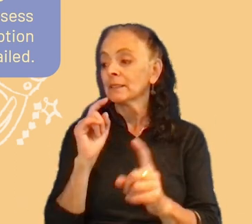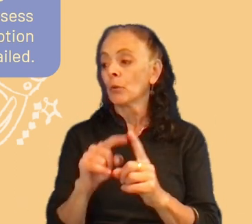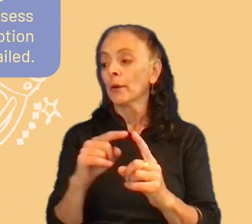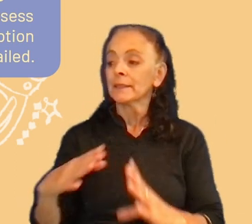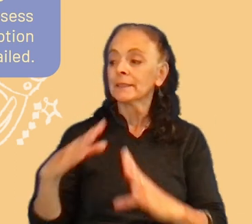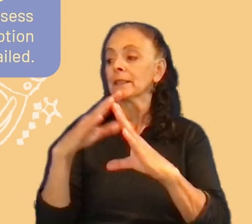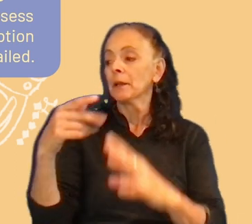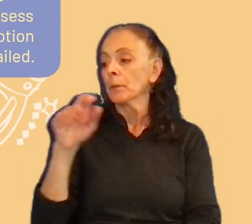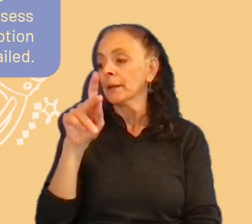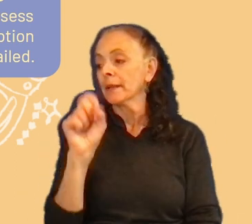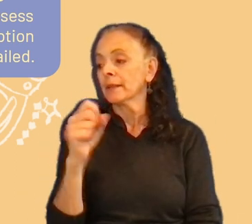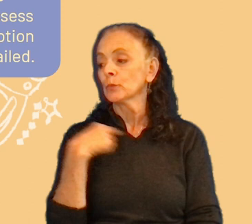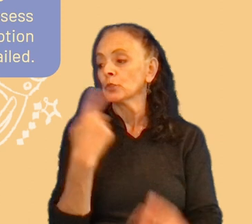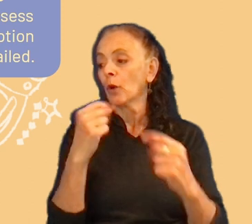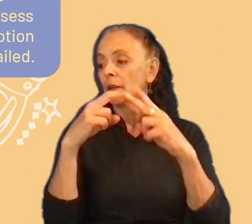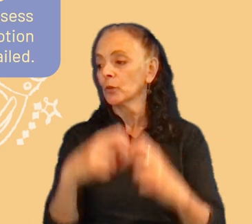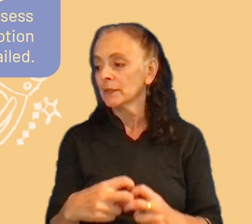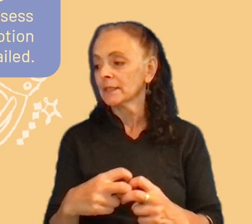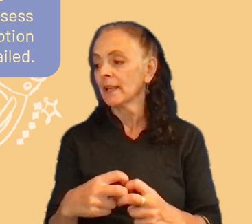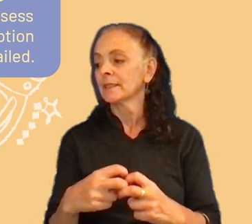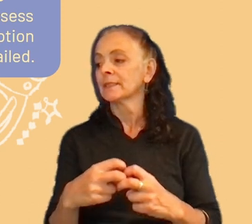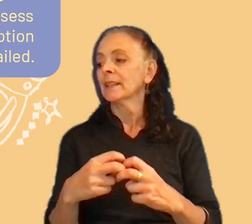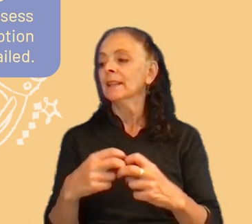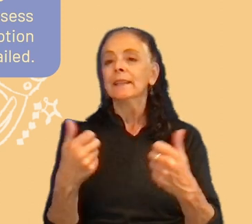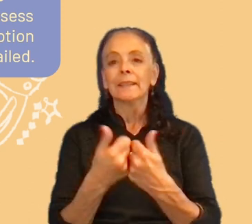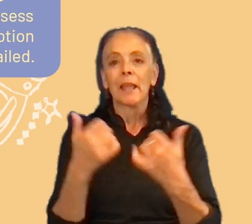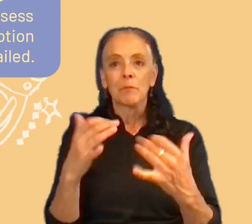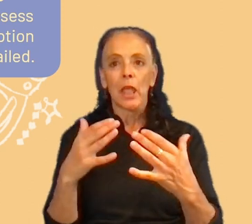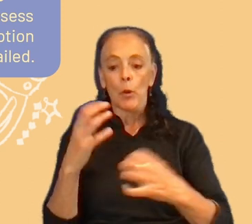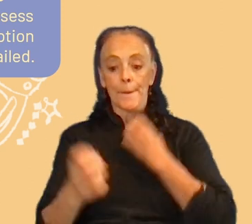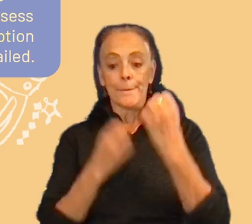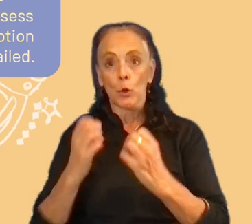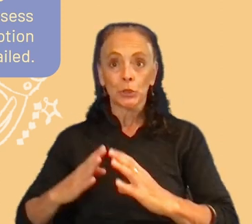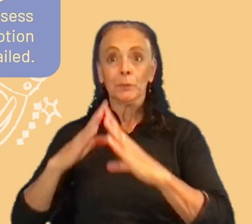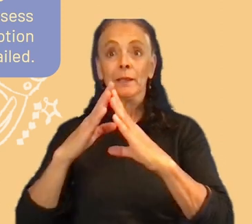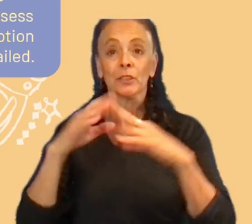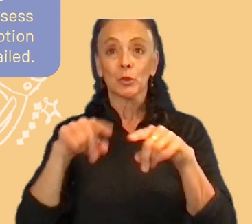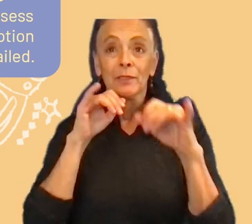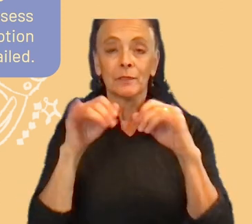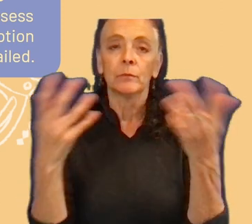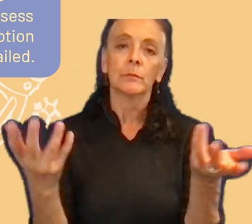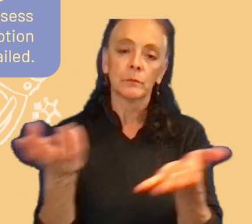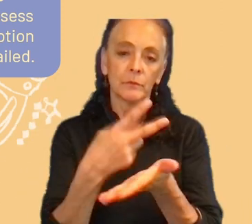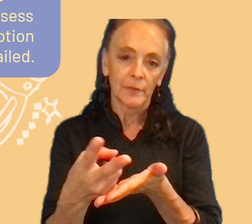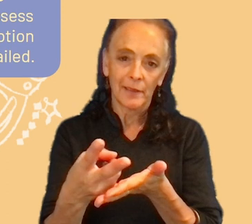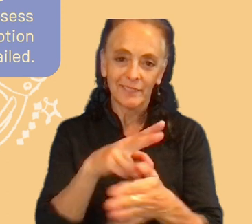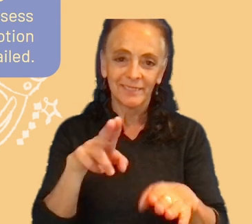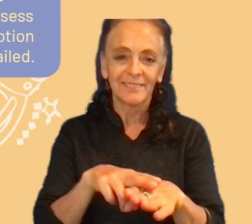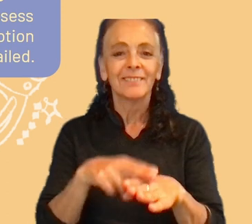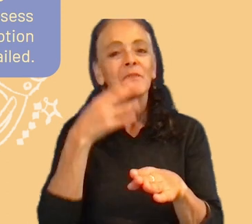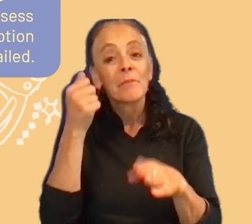assess gameplay emotion peaks during the, the interview, but we failed, of course, because the best way to